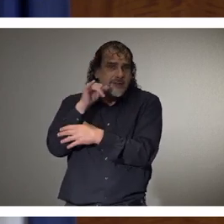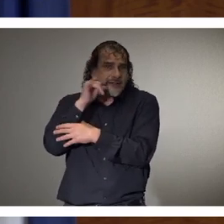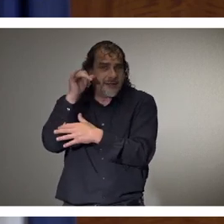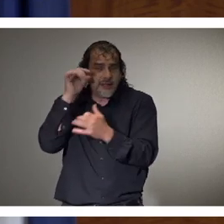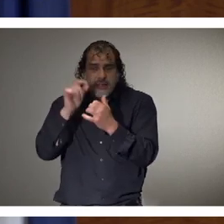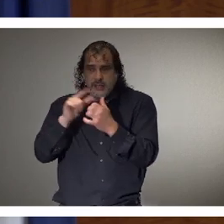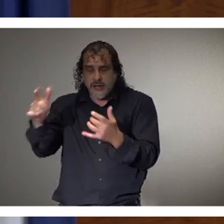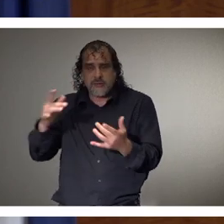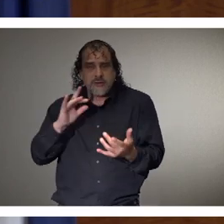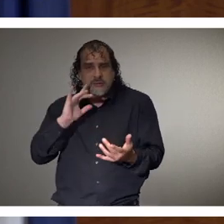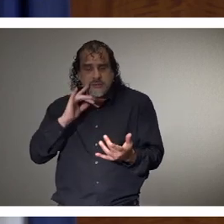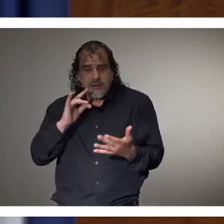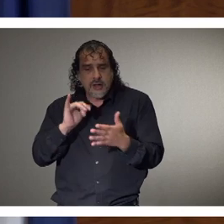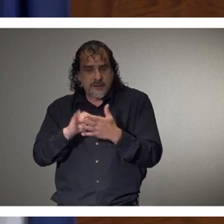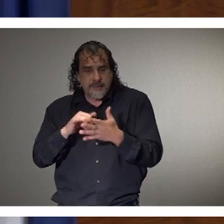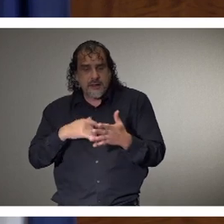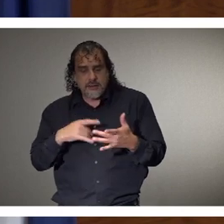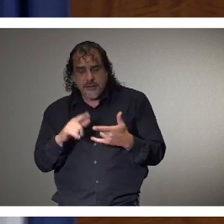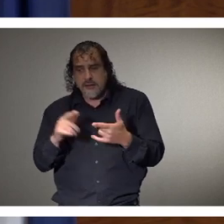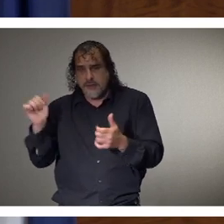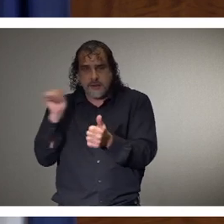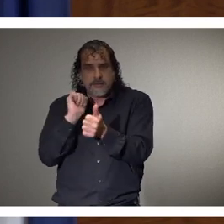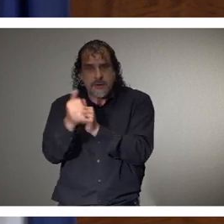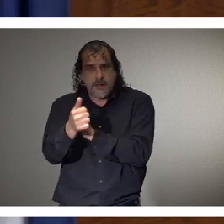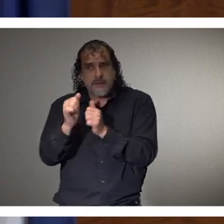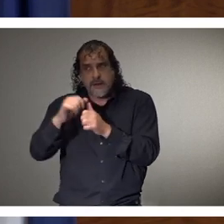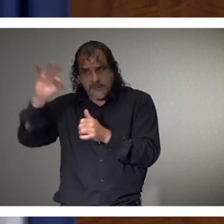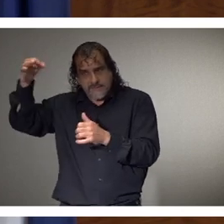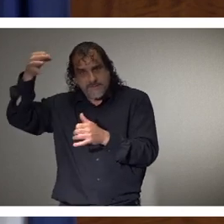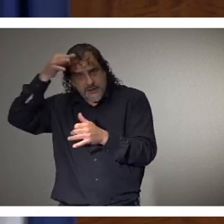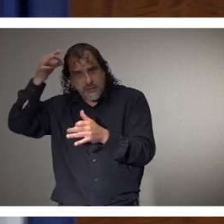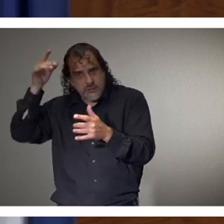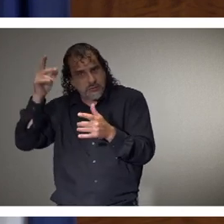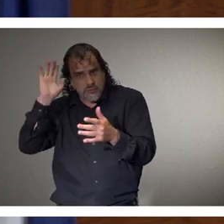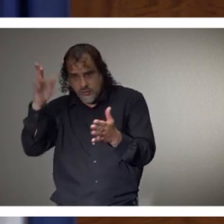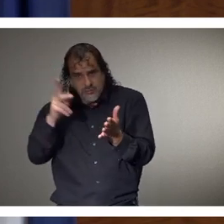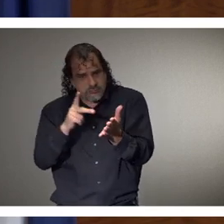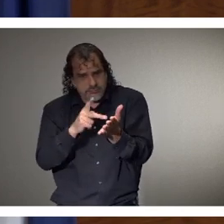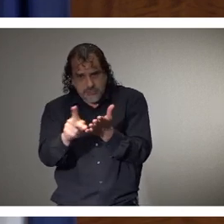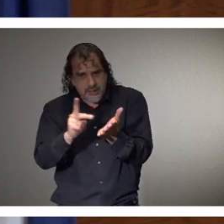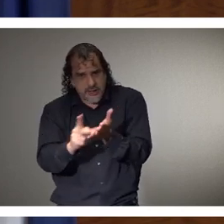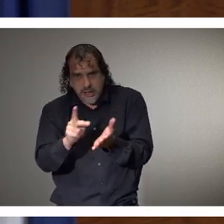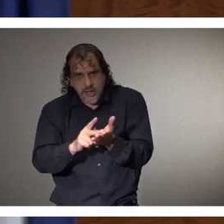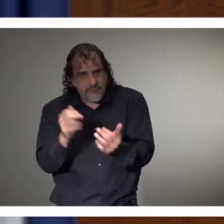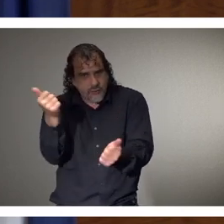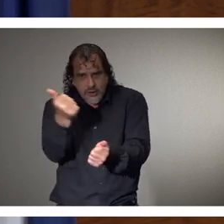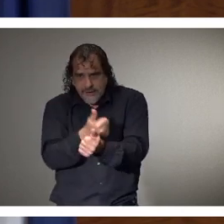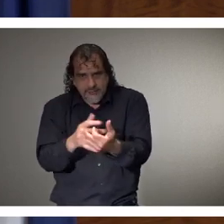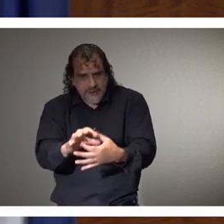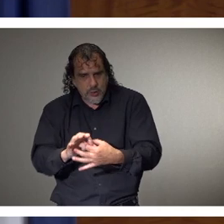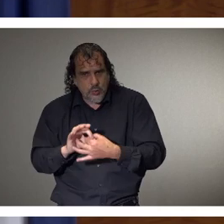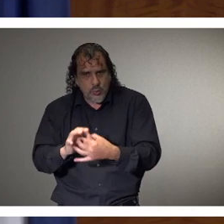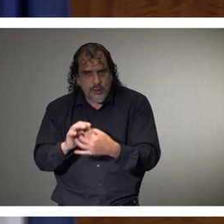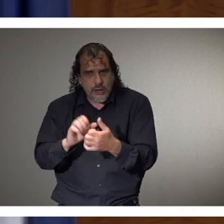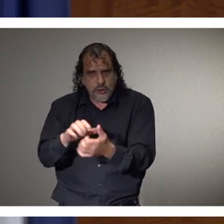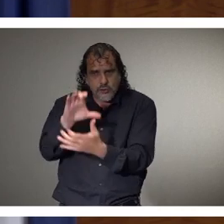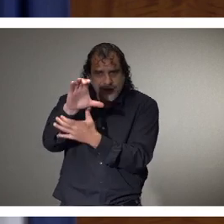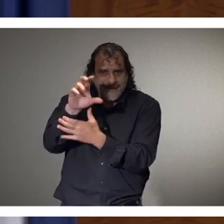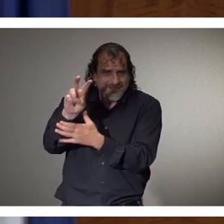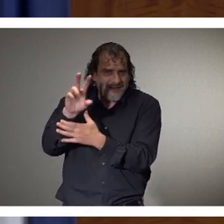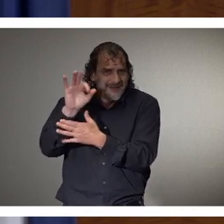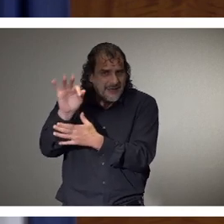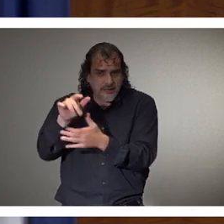passed, uh, the federal government is going to pay for, um, uh, COVID-19 related expenses for anyone who is